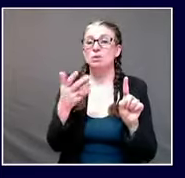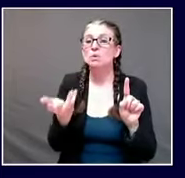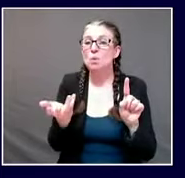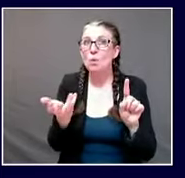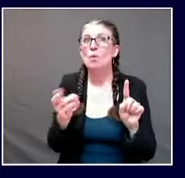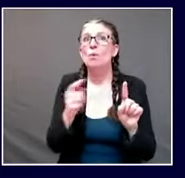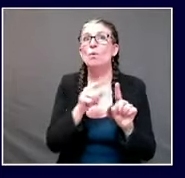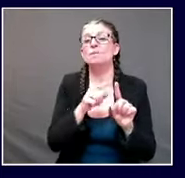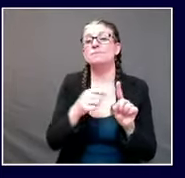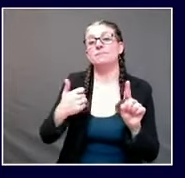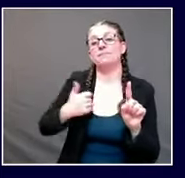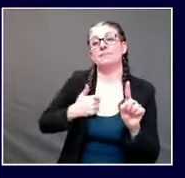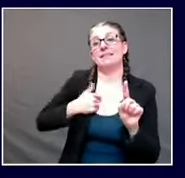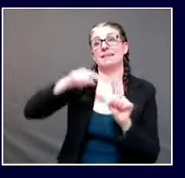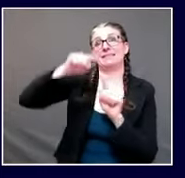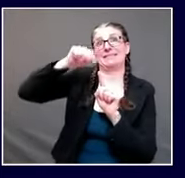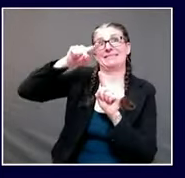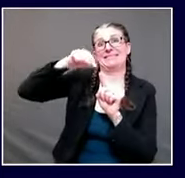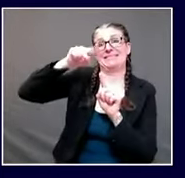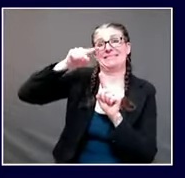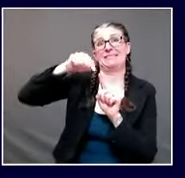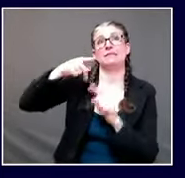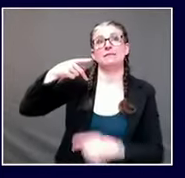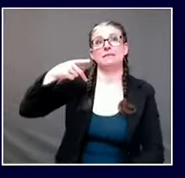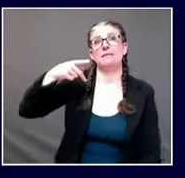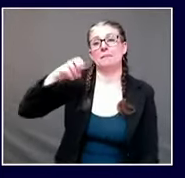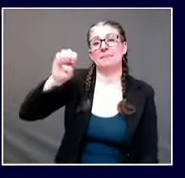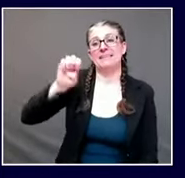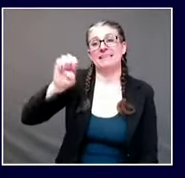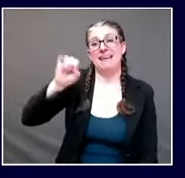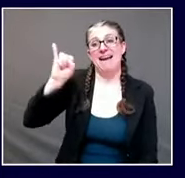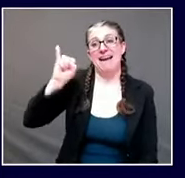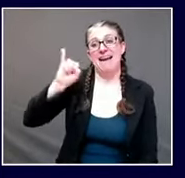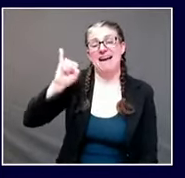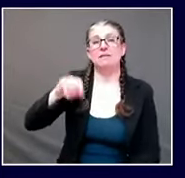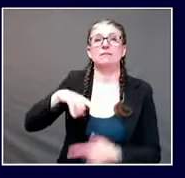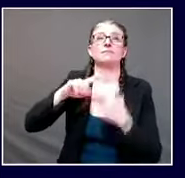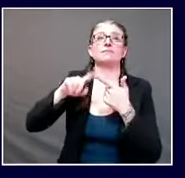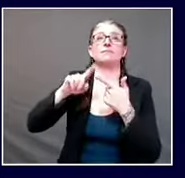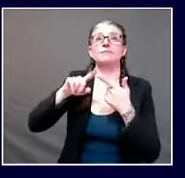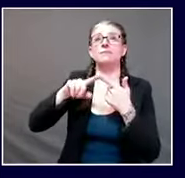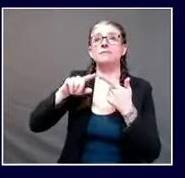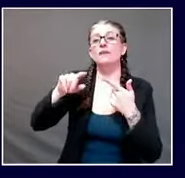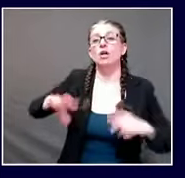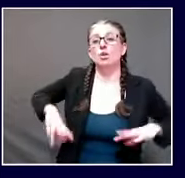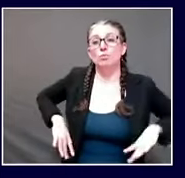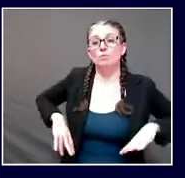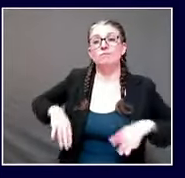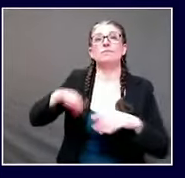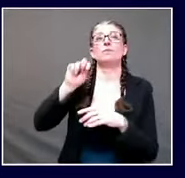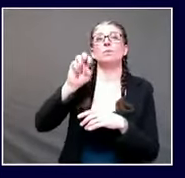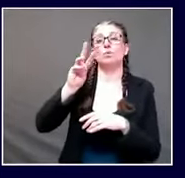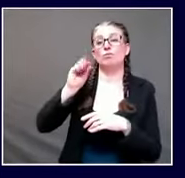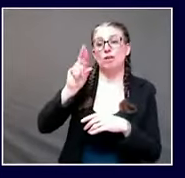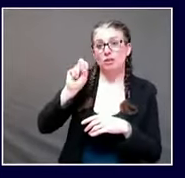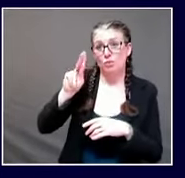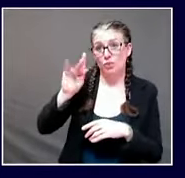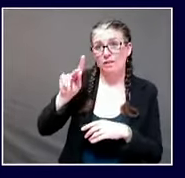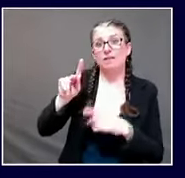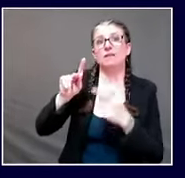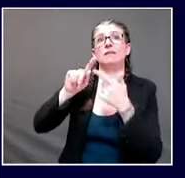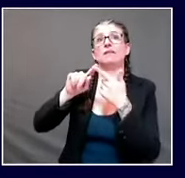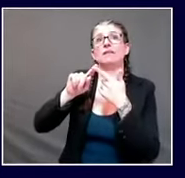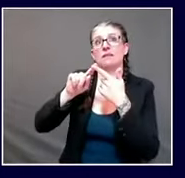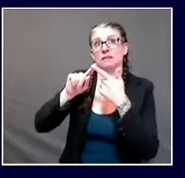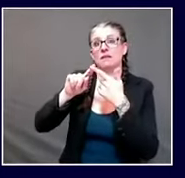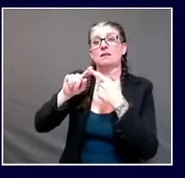lower rates and they continue to have lower per capita rates but they have at the same time started experiencing an increase of course to